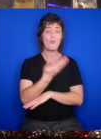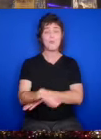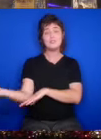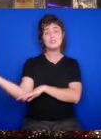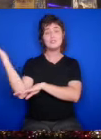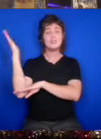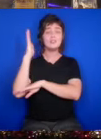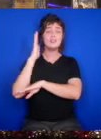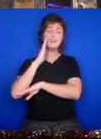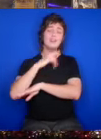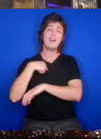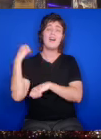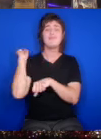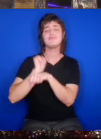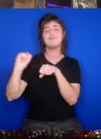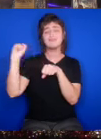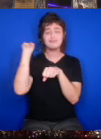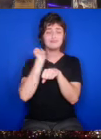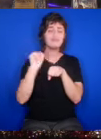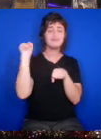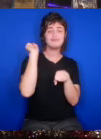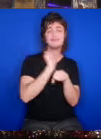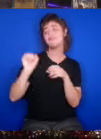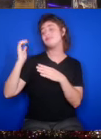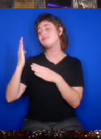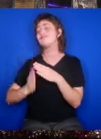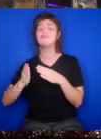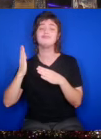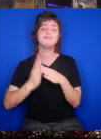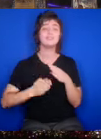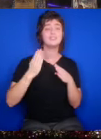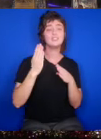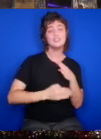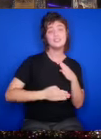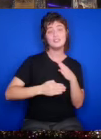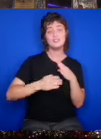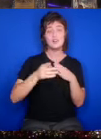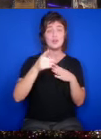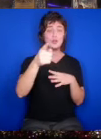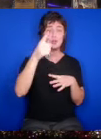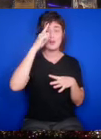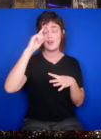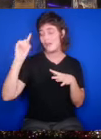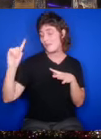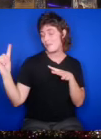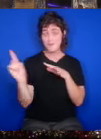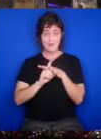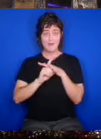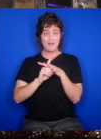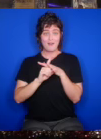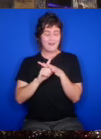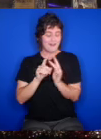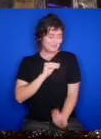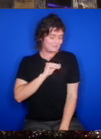All afternoon doing every little chore. The thought of